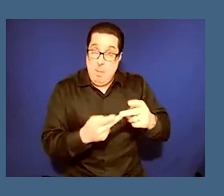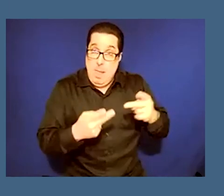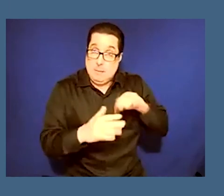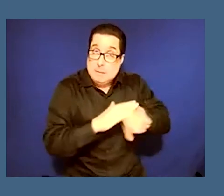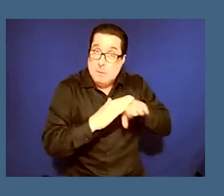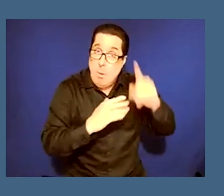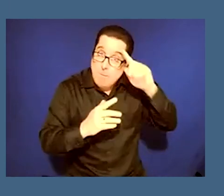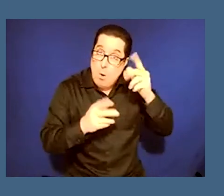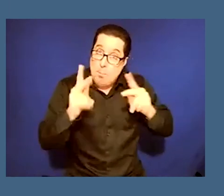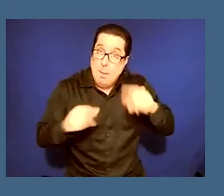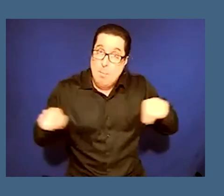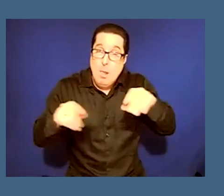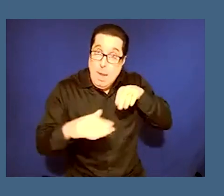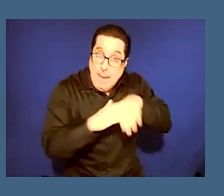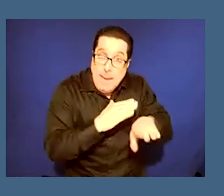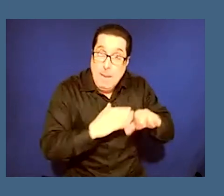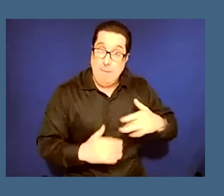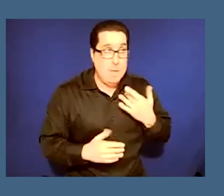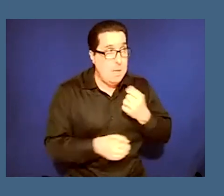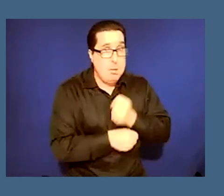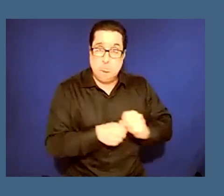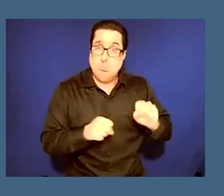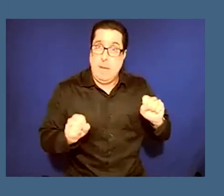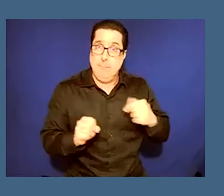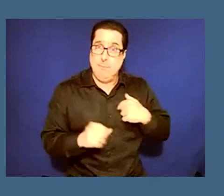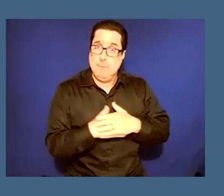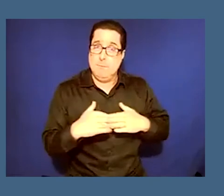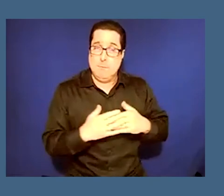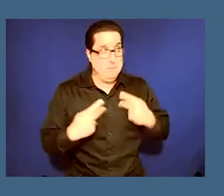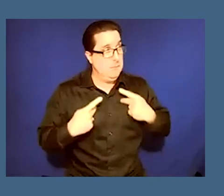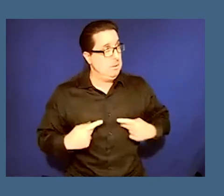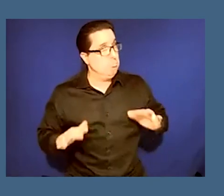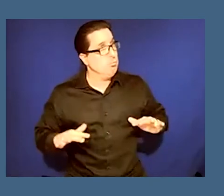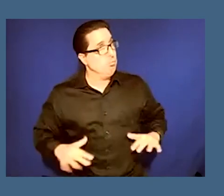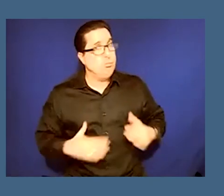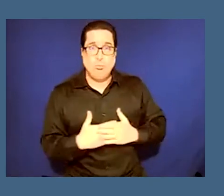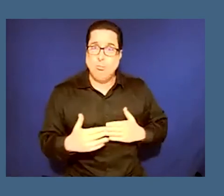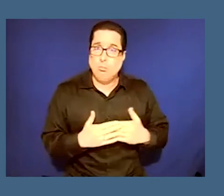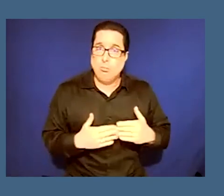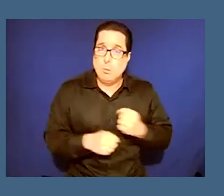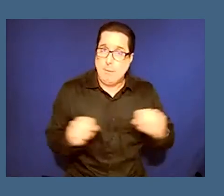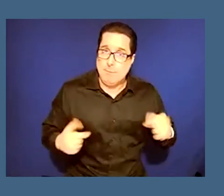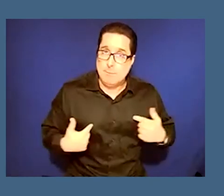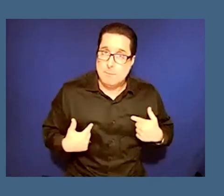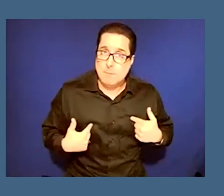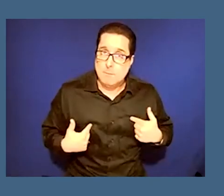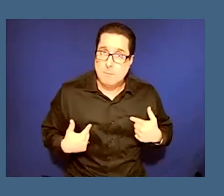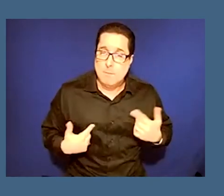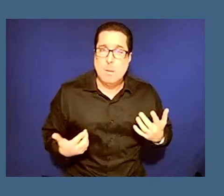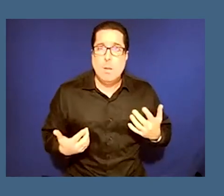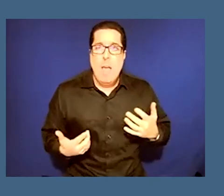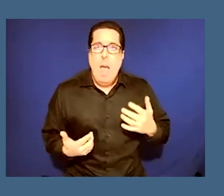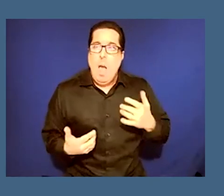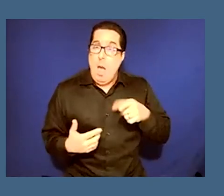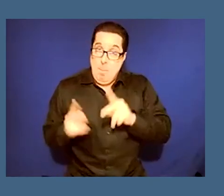i know some of these topics were discussed earlier where someone feels physically safe uh place where people are free to express